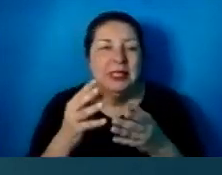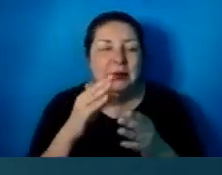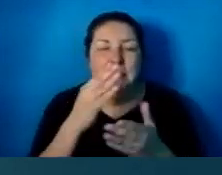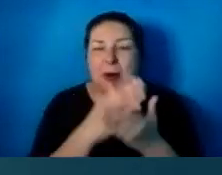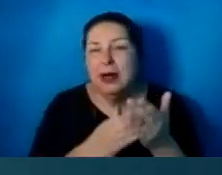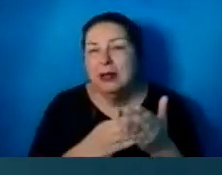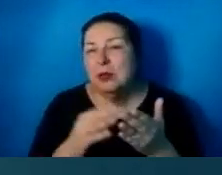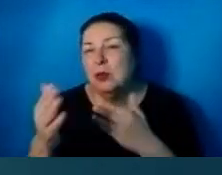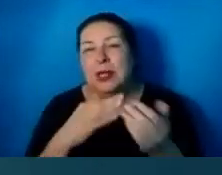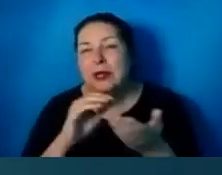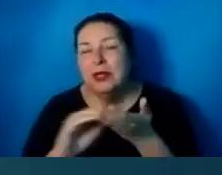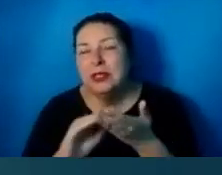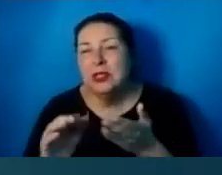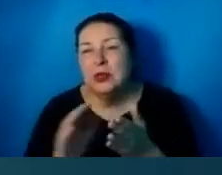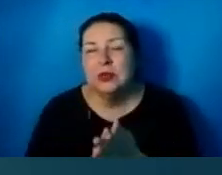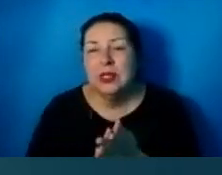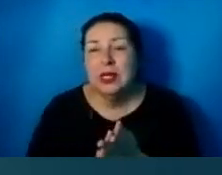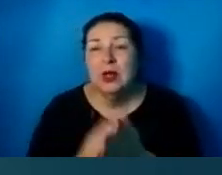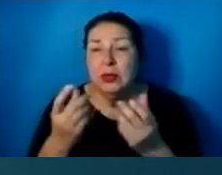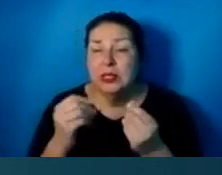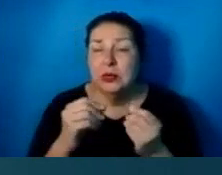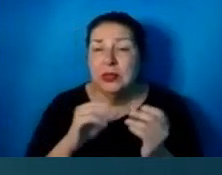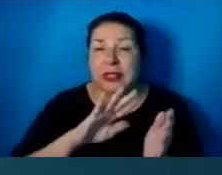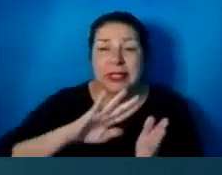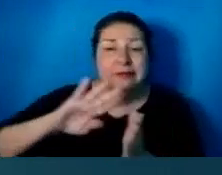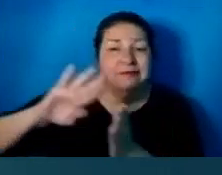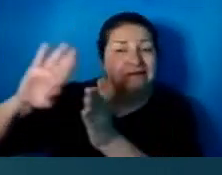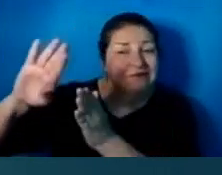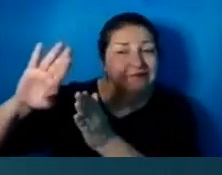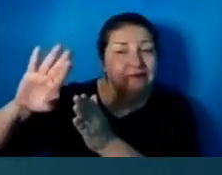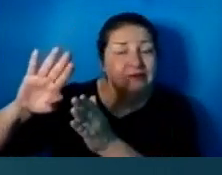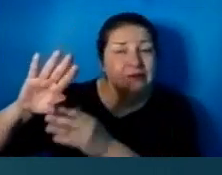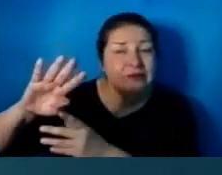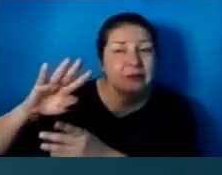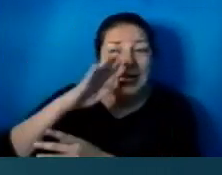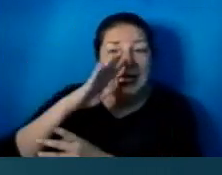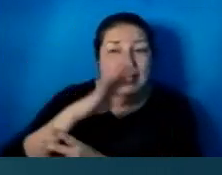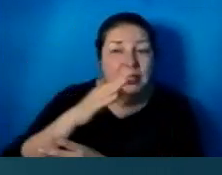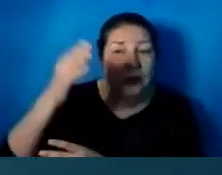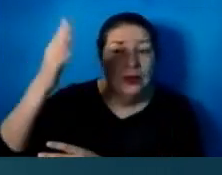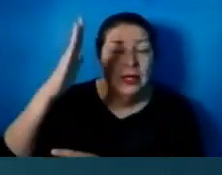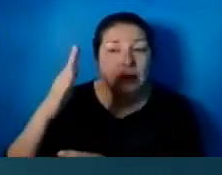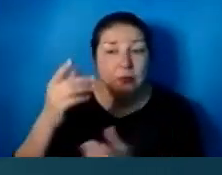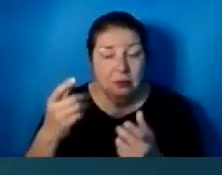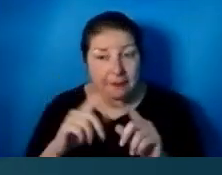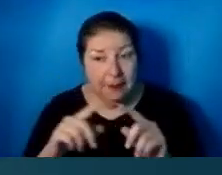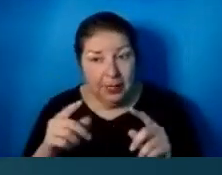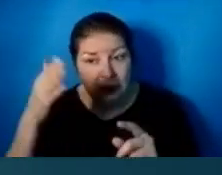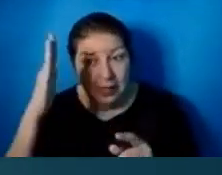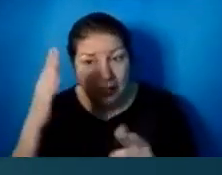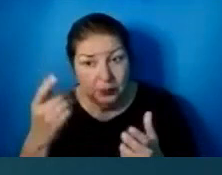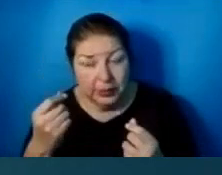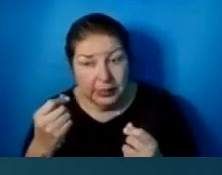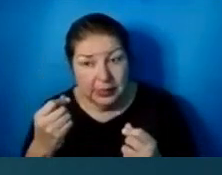is, they push God away. And God keeps coming back to them and trying